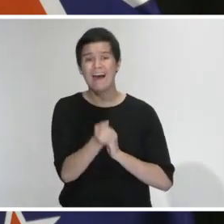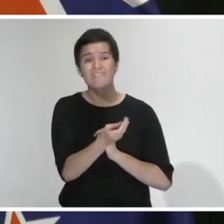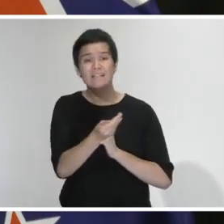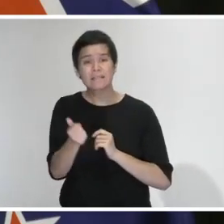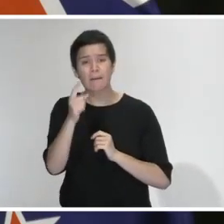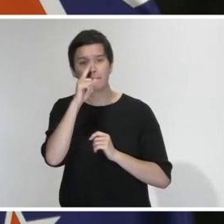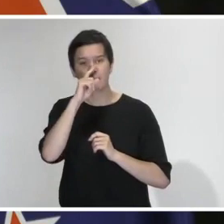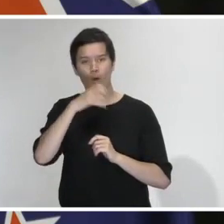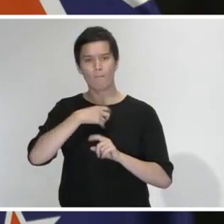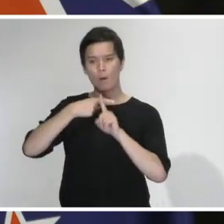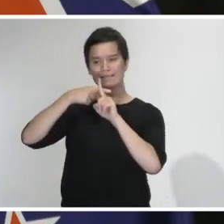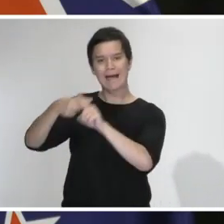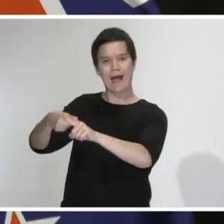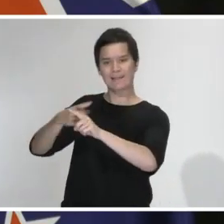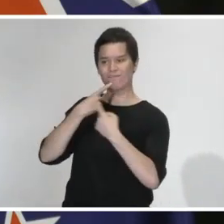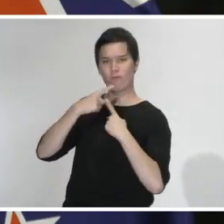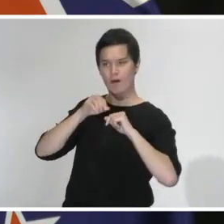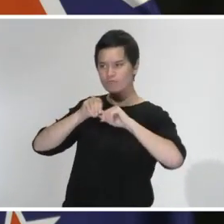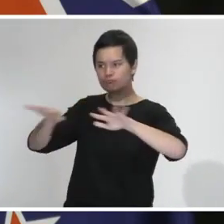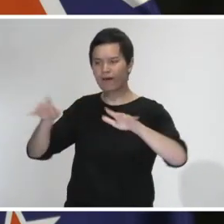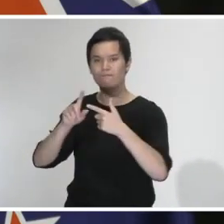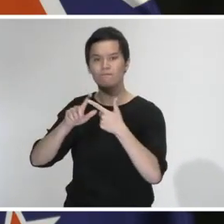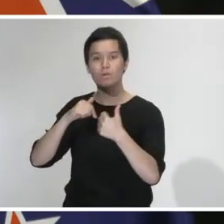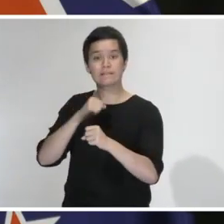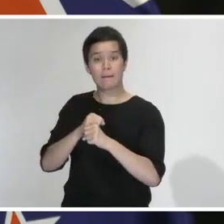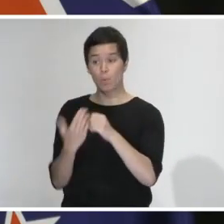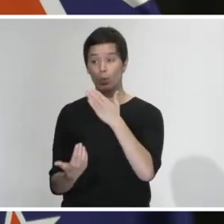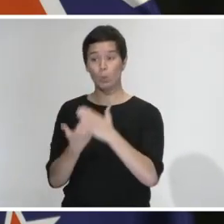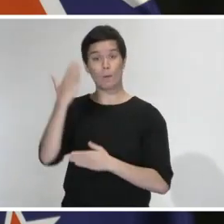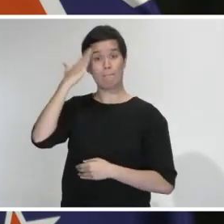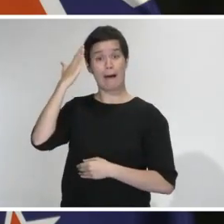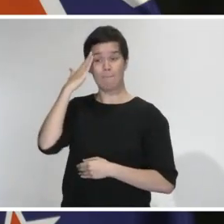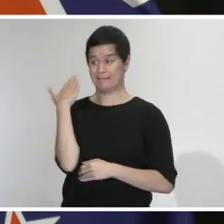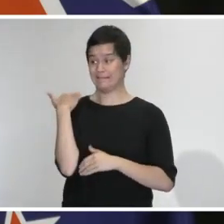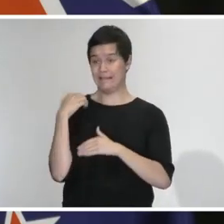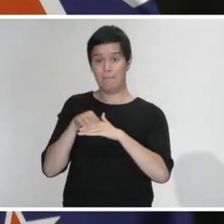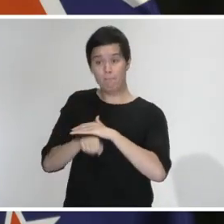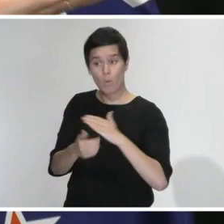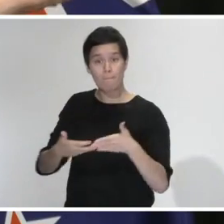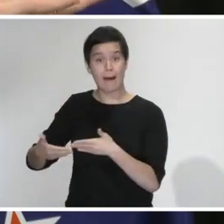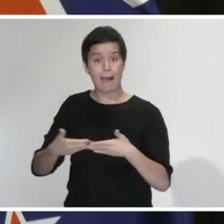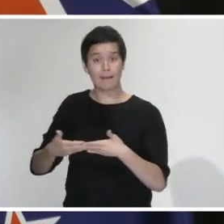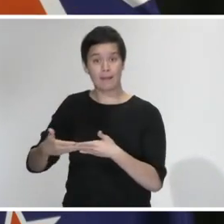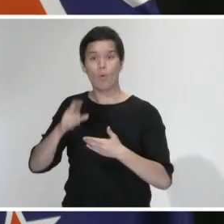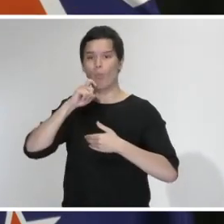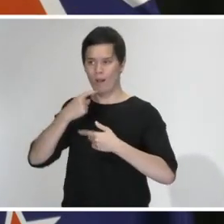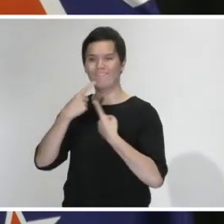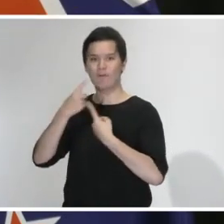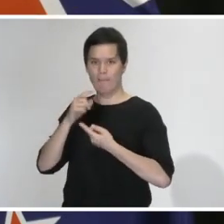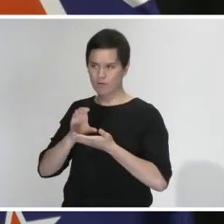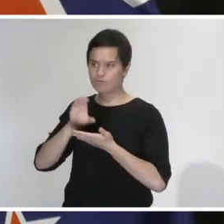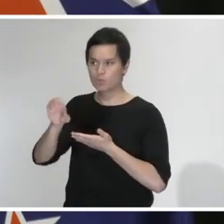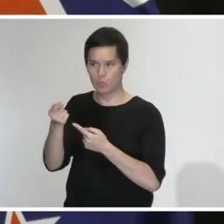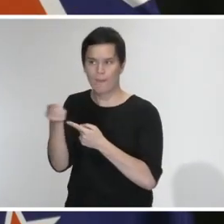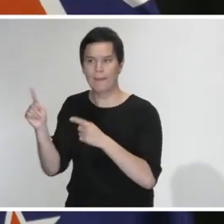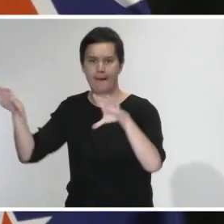recently had a baby and may have specific needs at this time too. So we are starting to segment that as well. Director General, might have something you want to